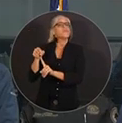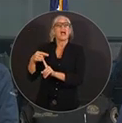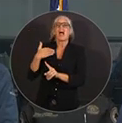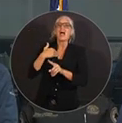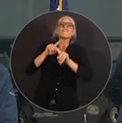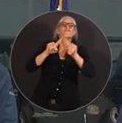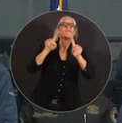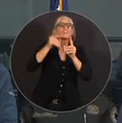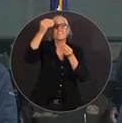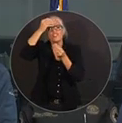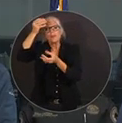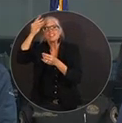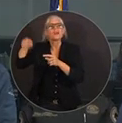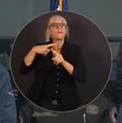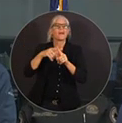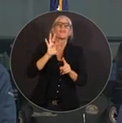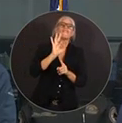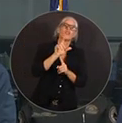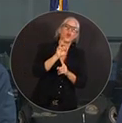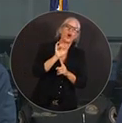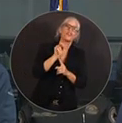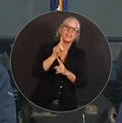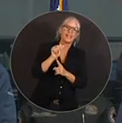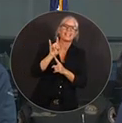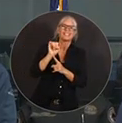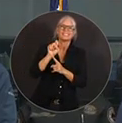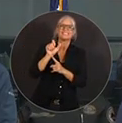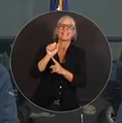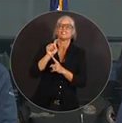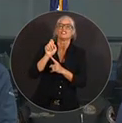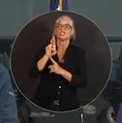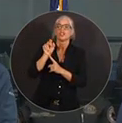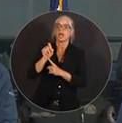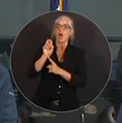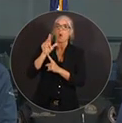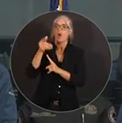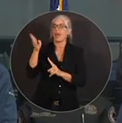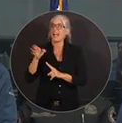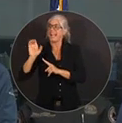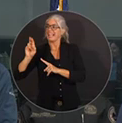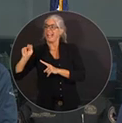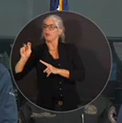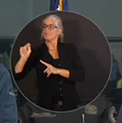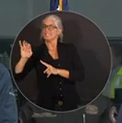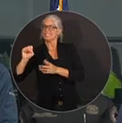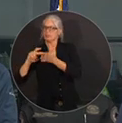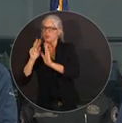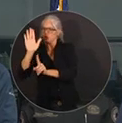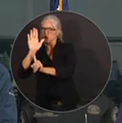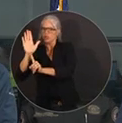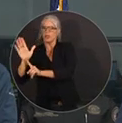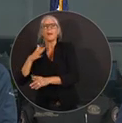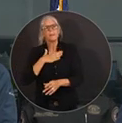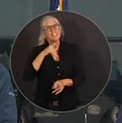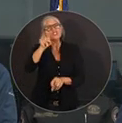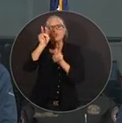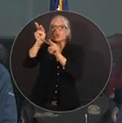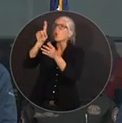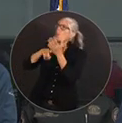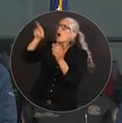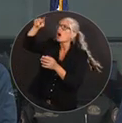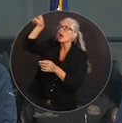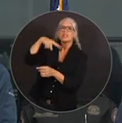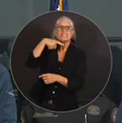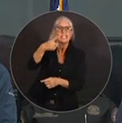orders, floridadisaster.org backslash counties. So please keep an eye on alerts and advice from your local officials as the storm approaches.